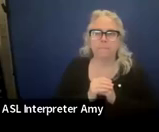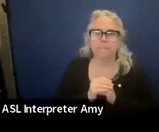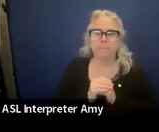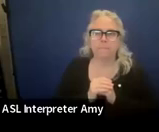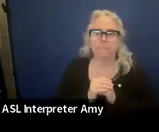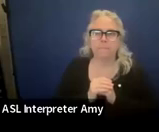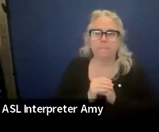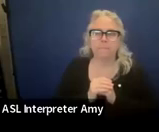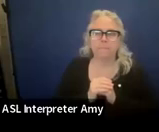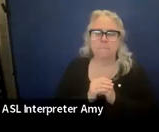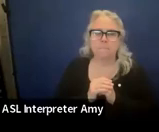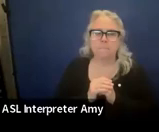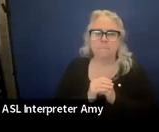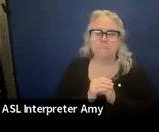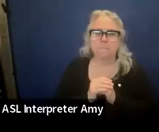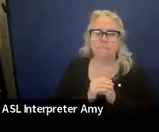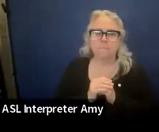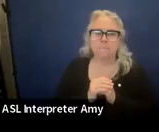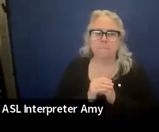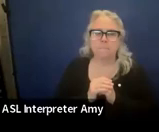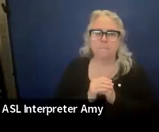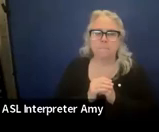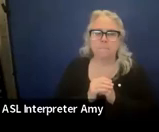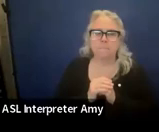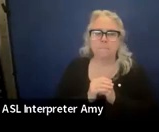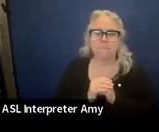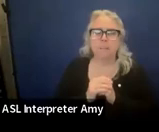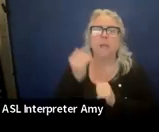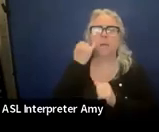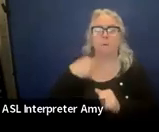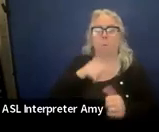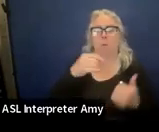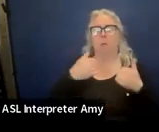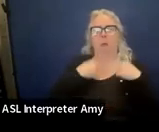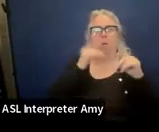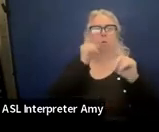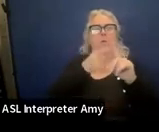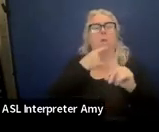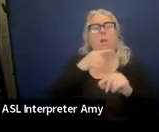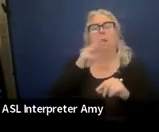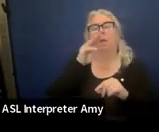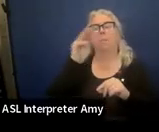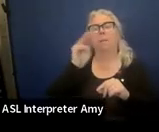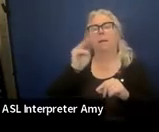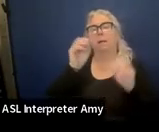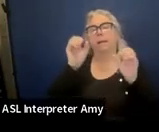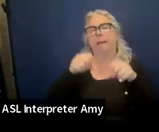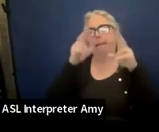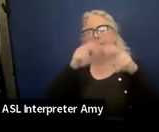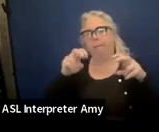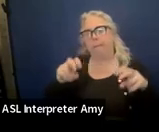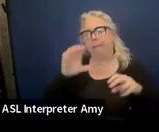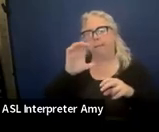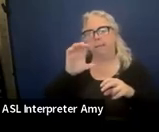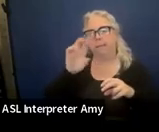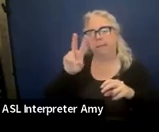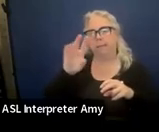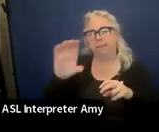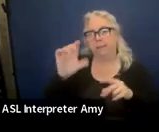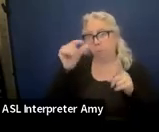So if we had a goal here that said Mary can decode CBC words, and then the,